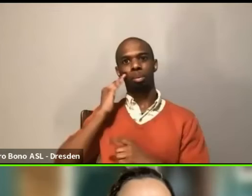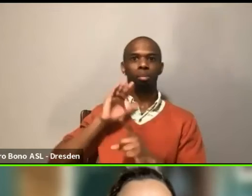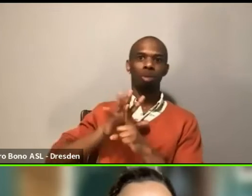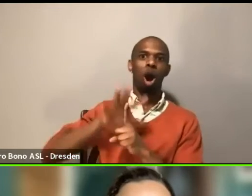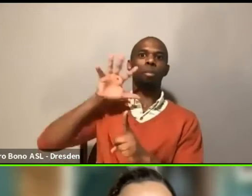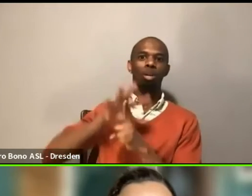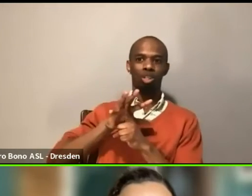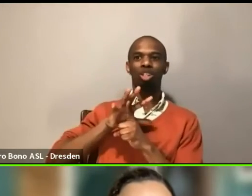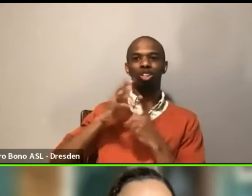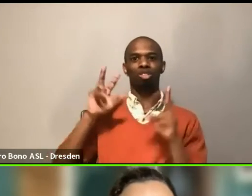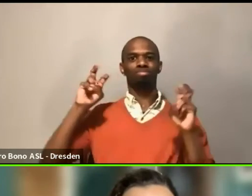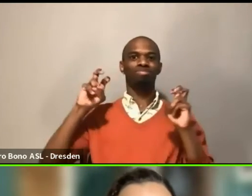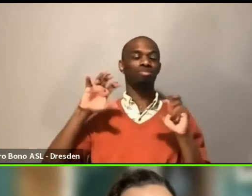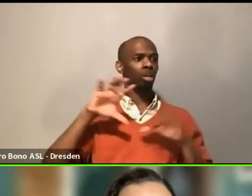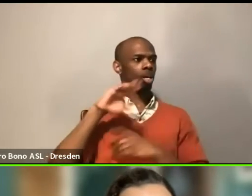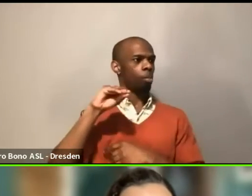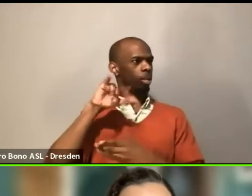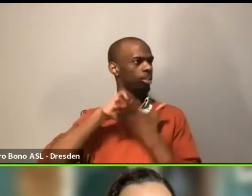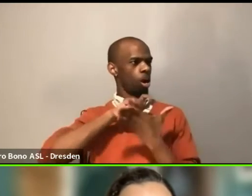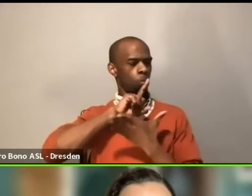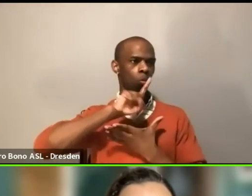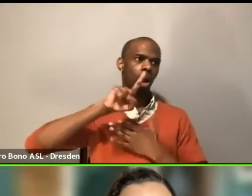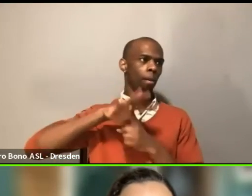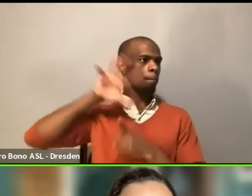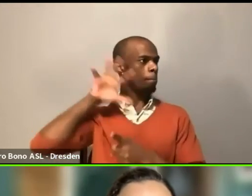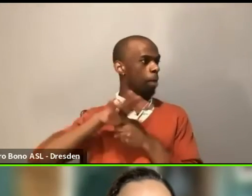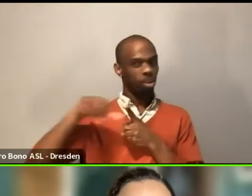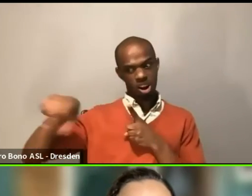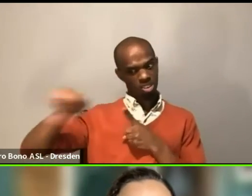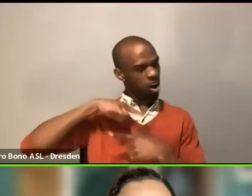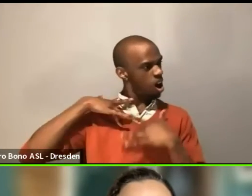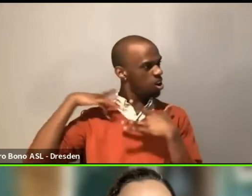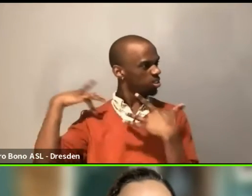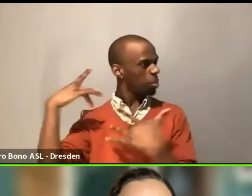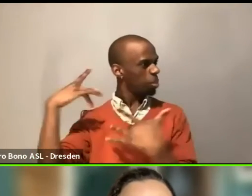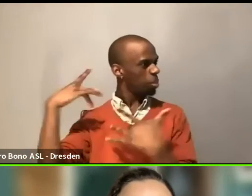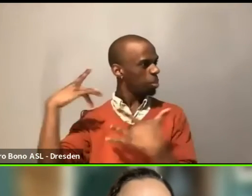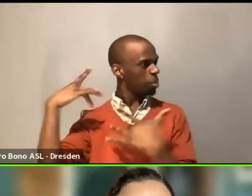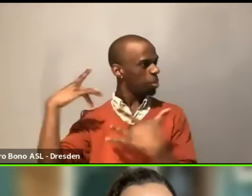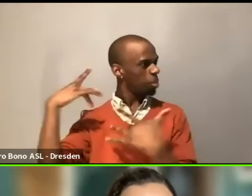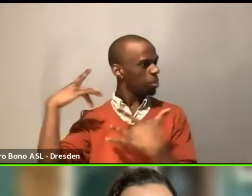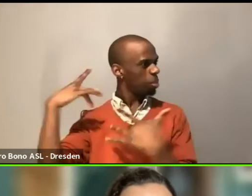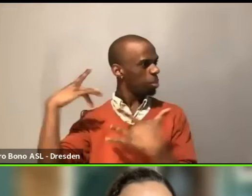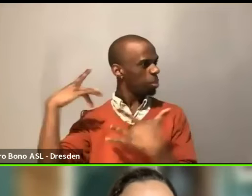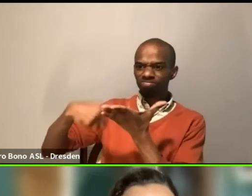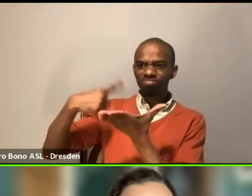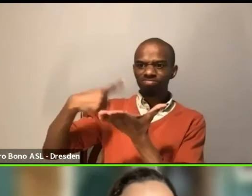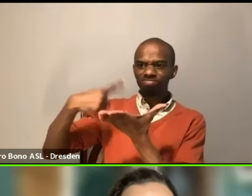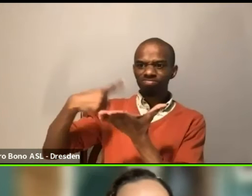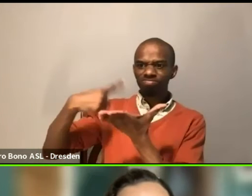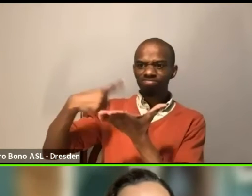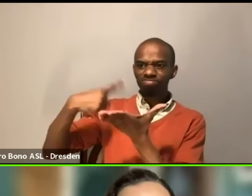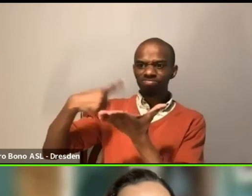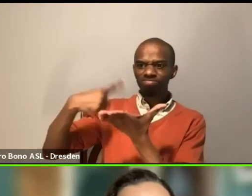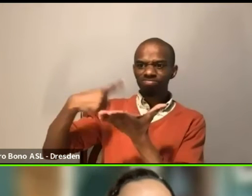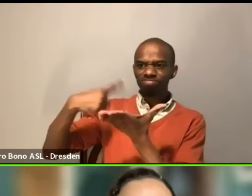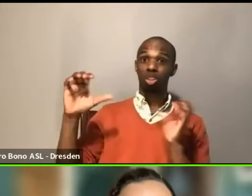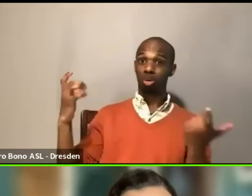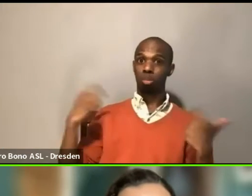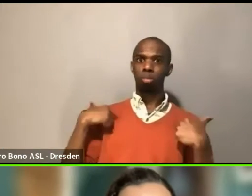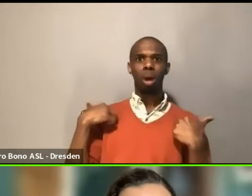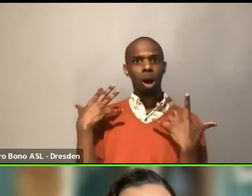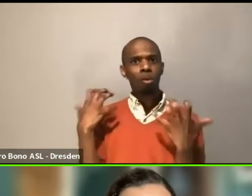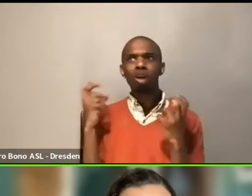And so people can come to me. And even if I have to say, no, I feel like being like, I hear you. I understand why that's the problem,